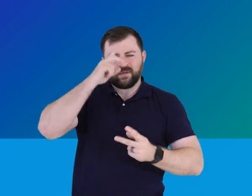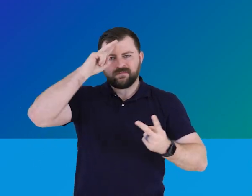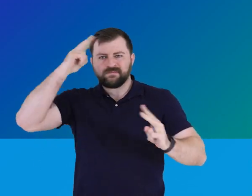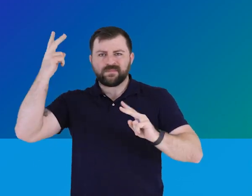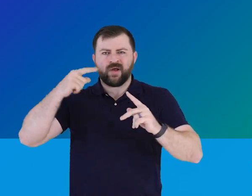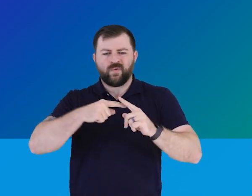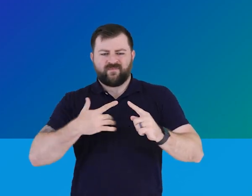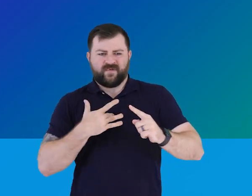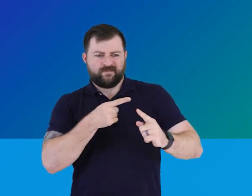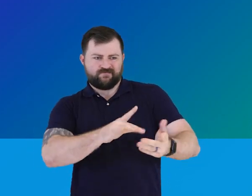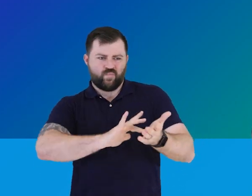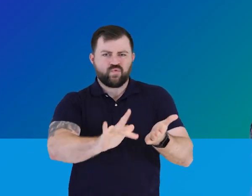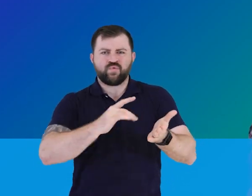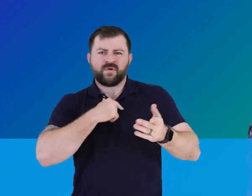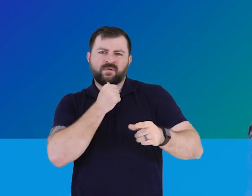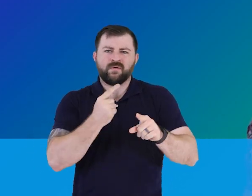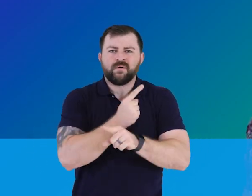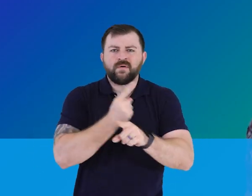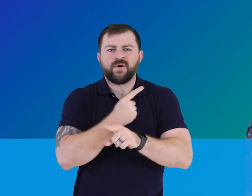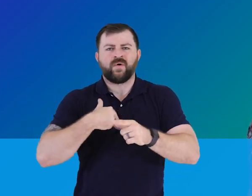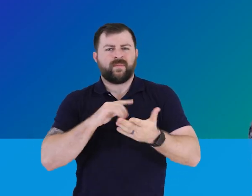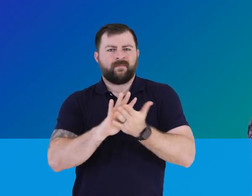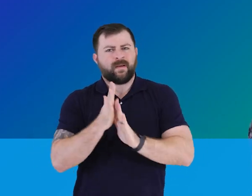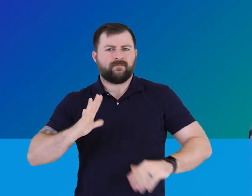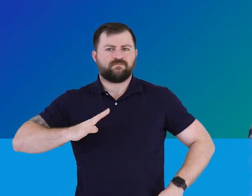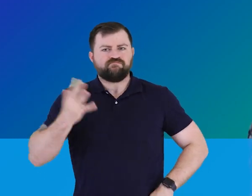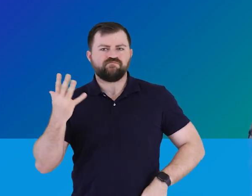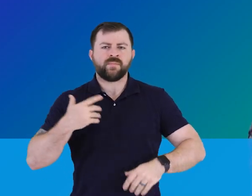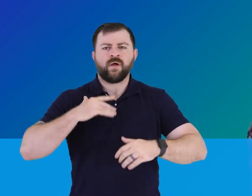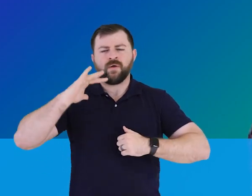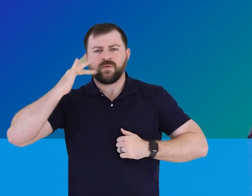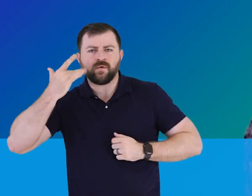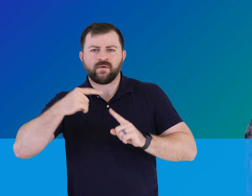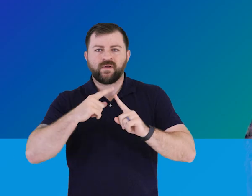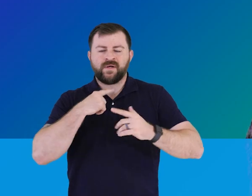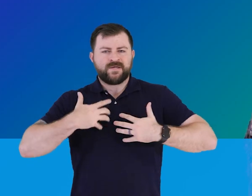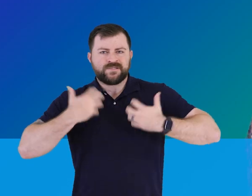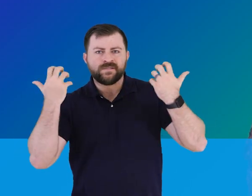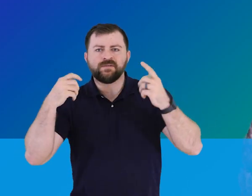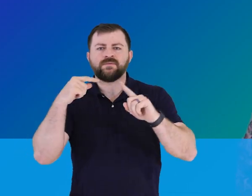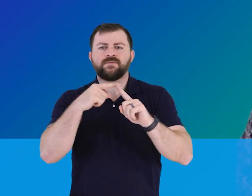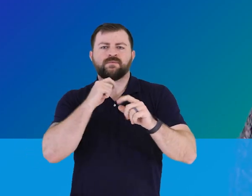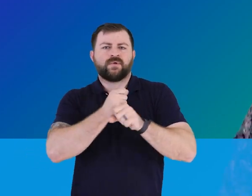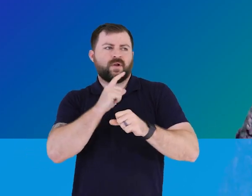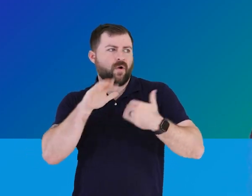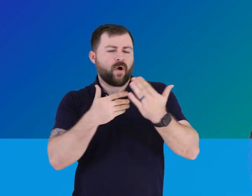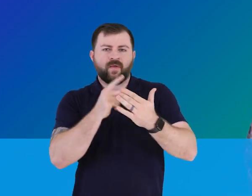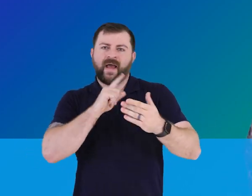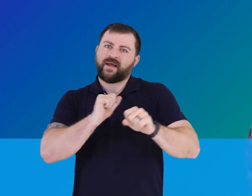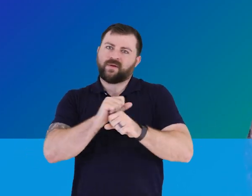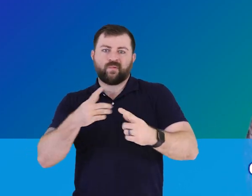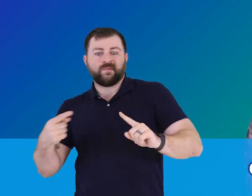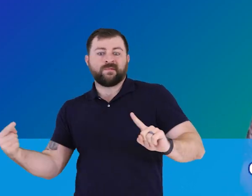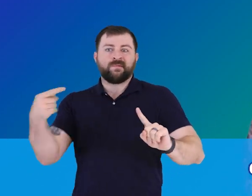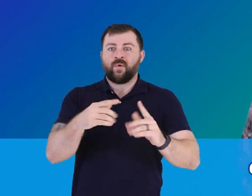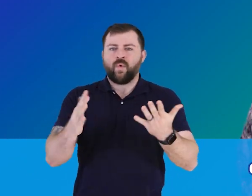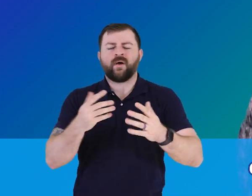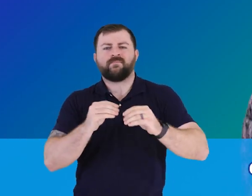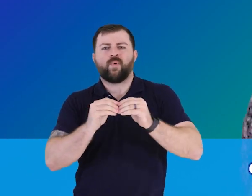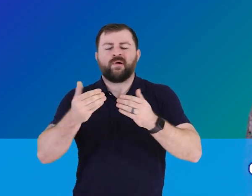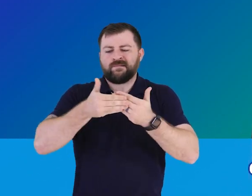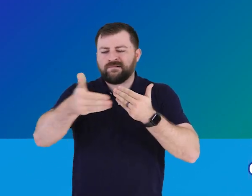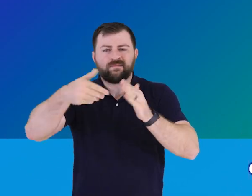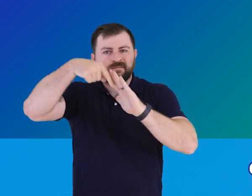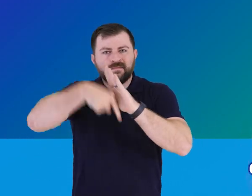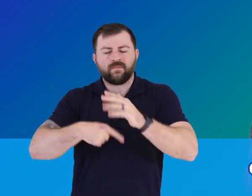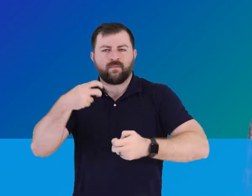interpret to be rude or inappropriate, we can get irritated annoyed, even angry and all of which of course can lead to further